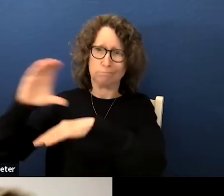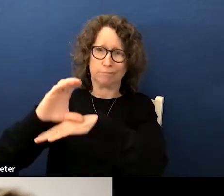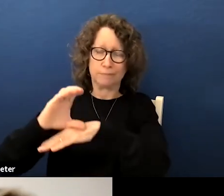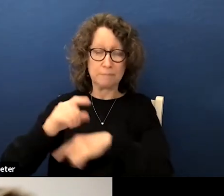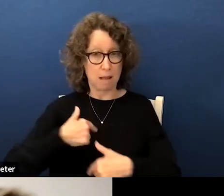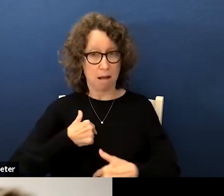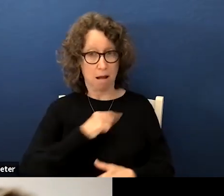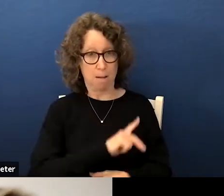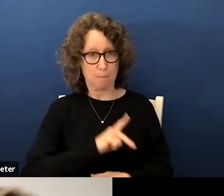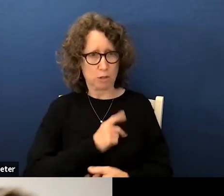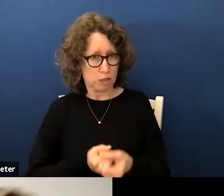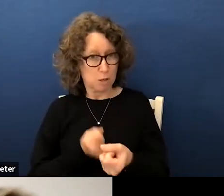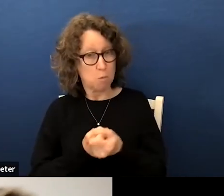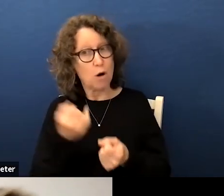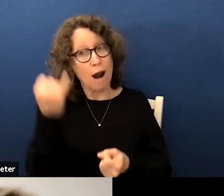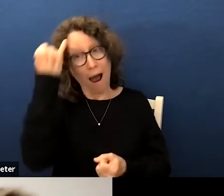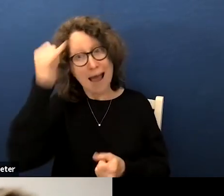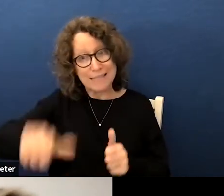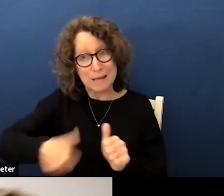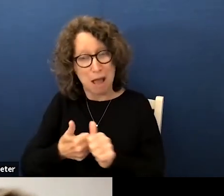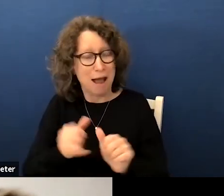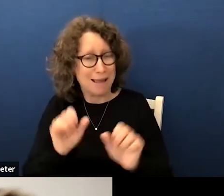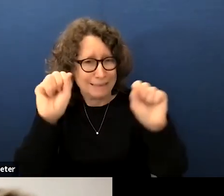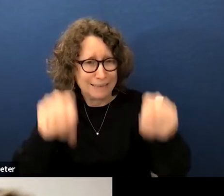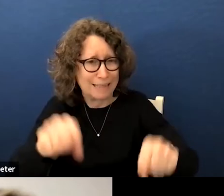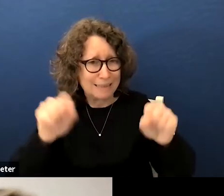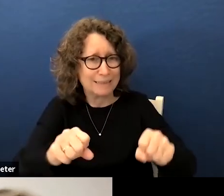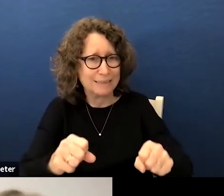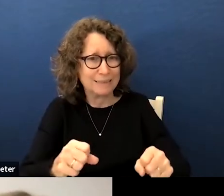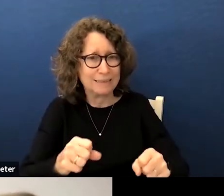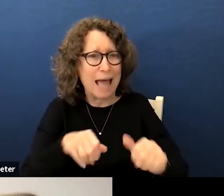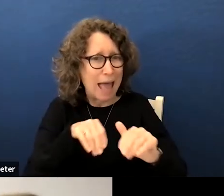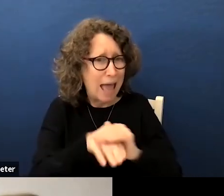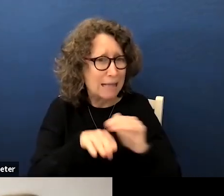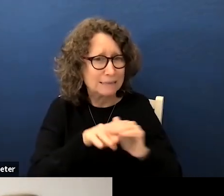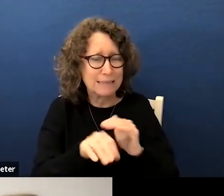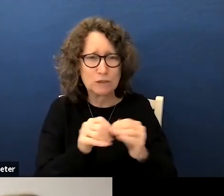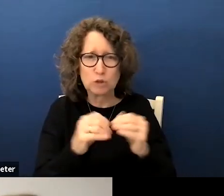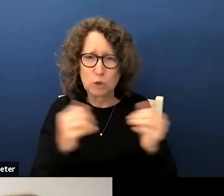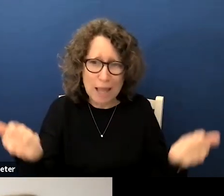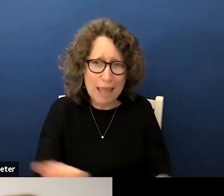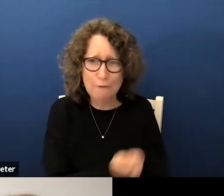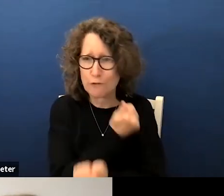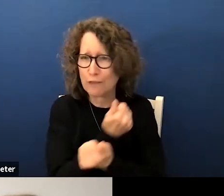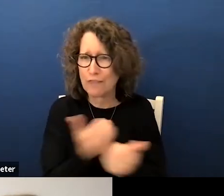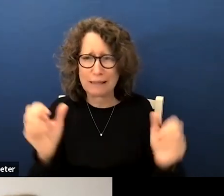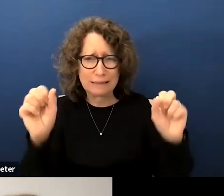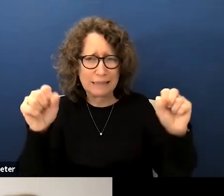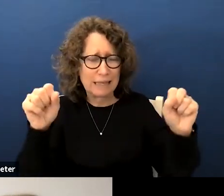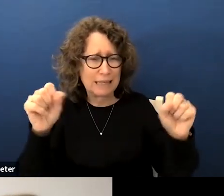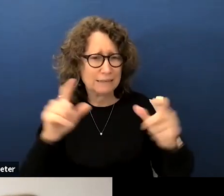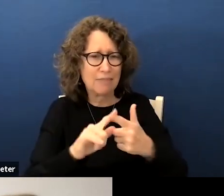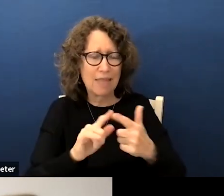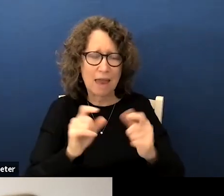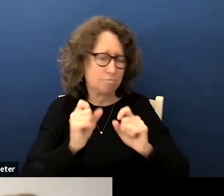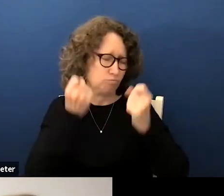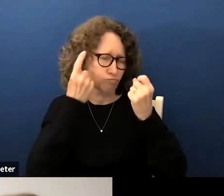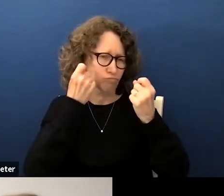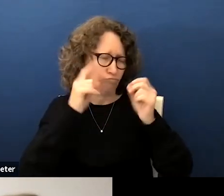personally support the principle of having access to everything i mean that's that's a given